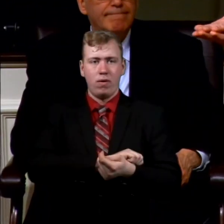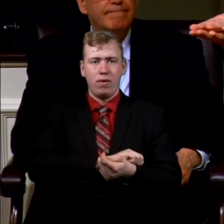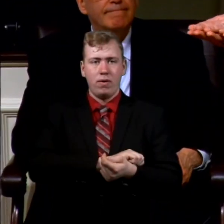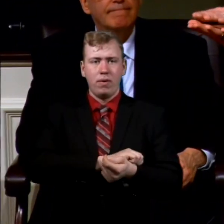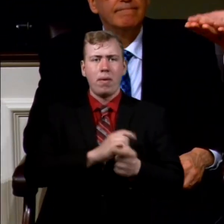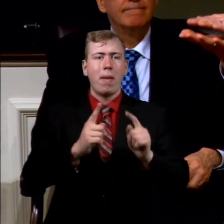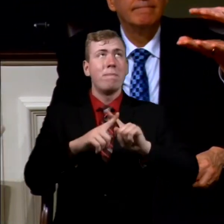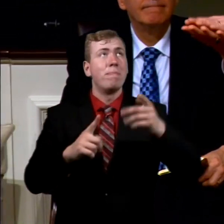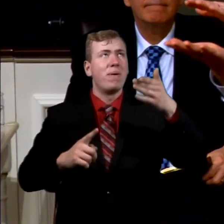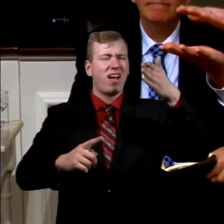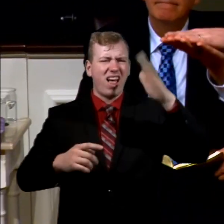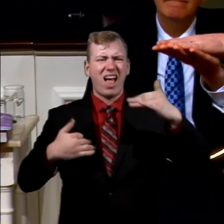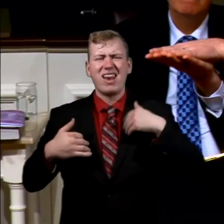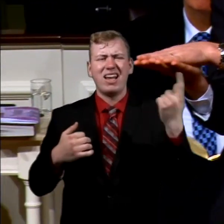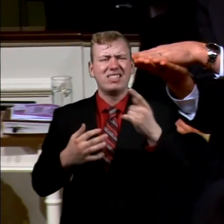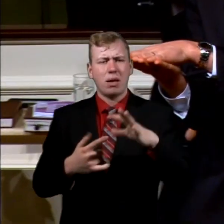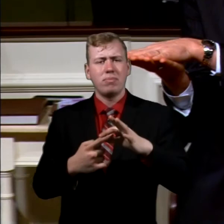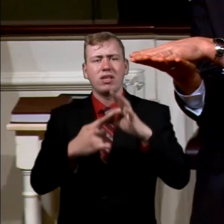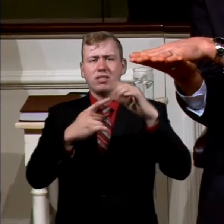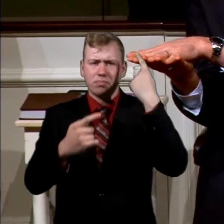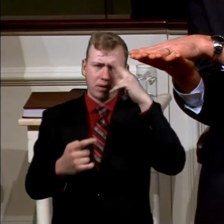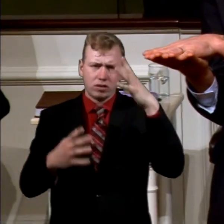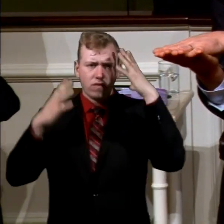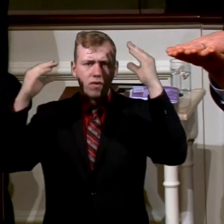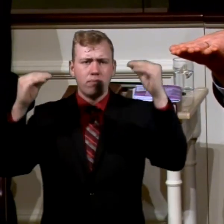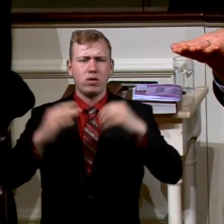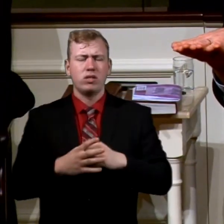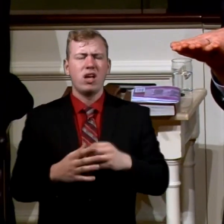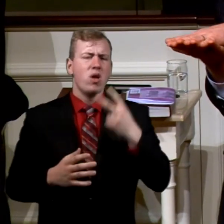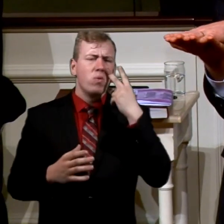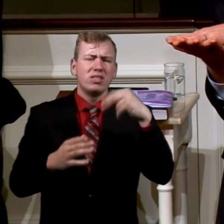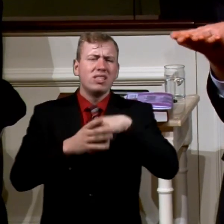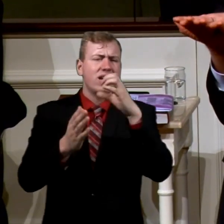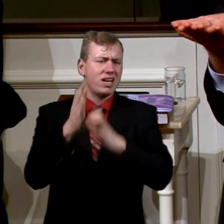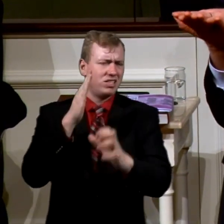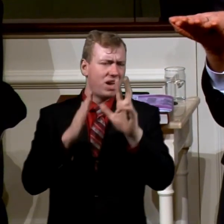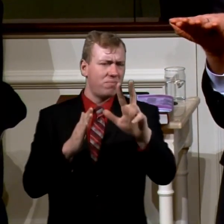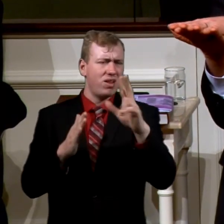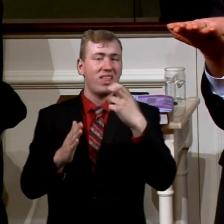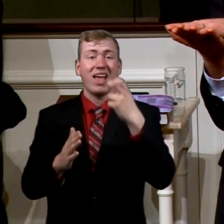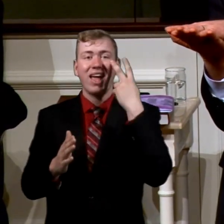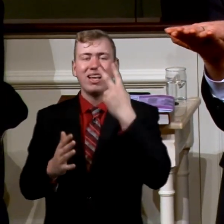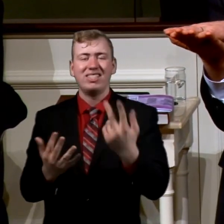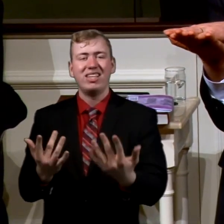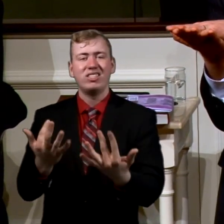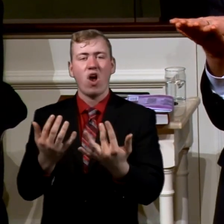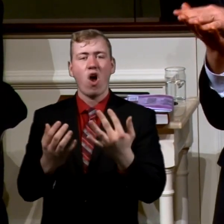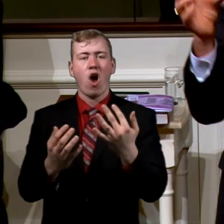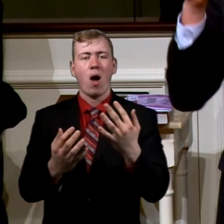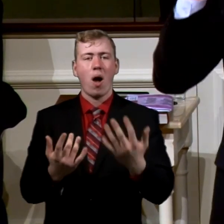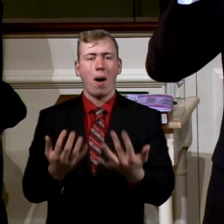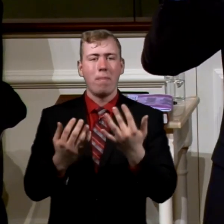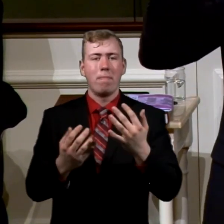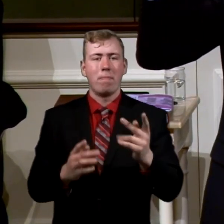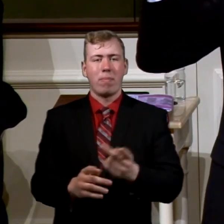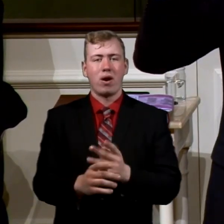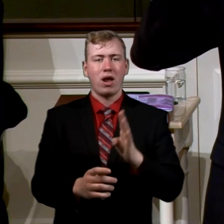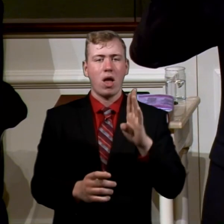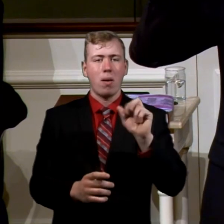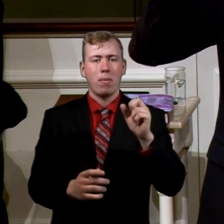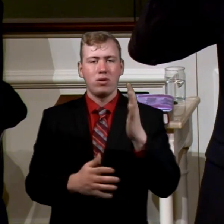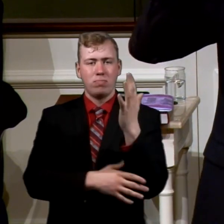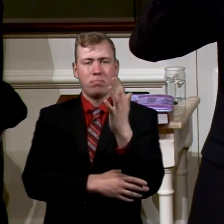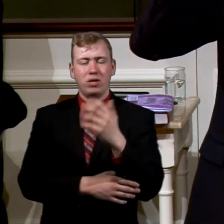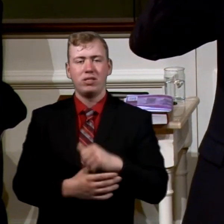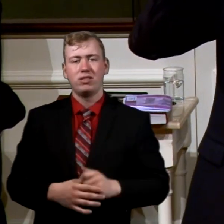But God had something very special for him. You'll see in chapter 3, he sees a burning bush. Things begin to light up. He